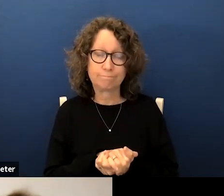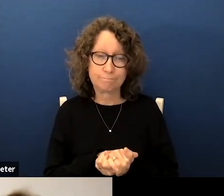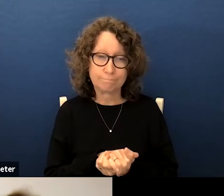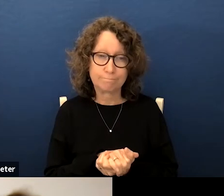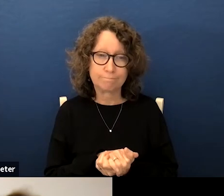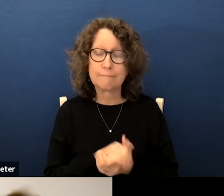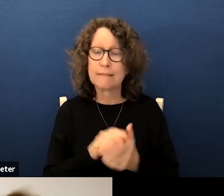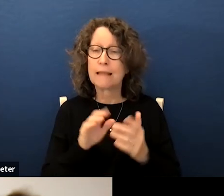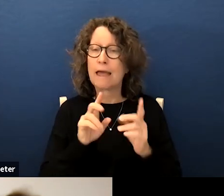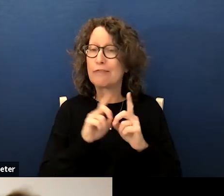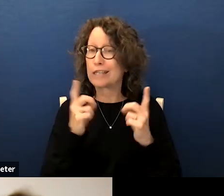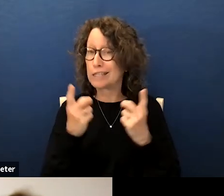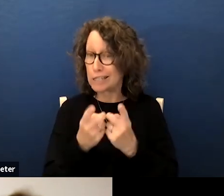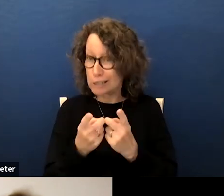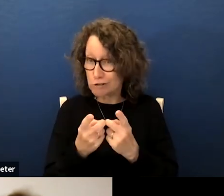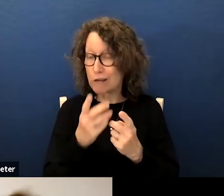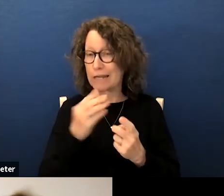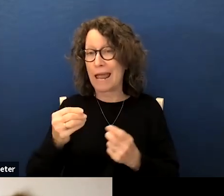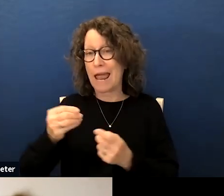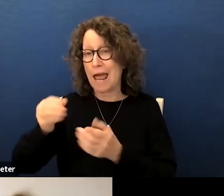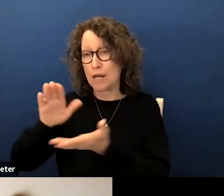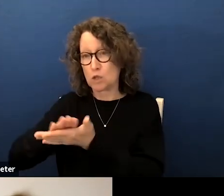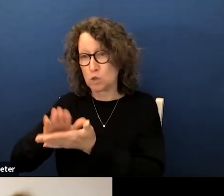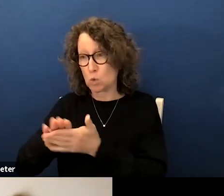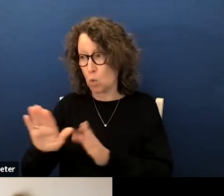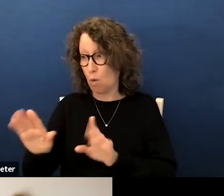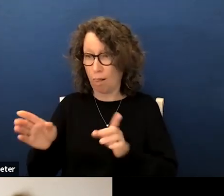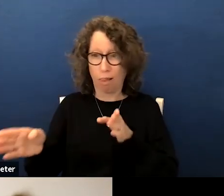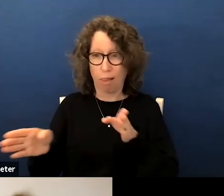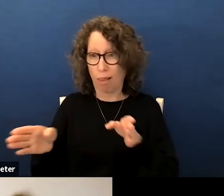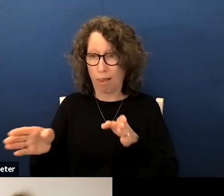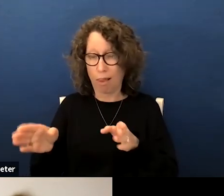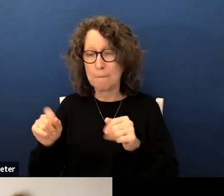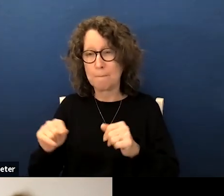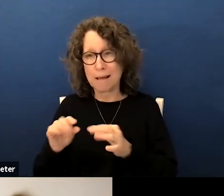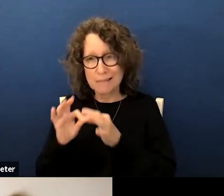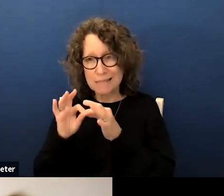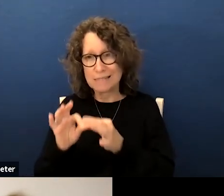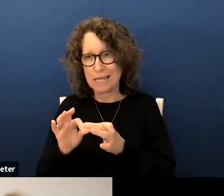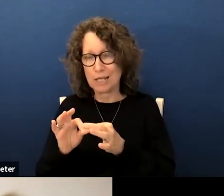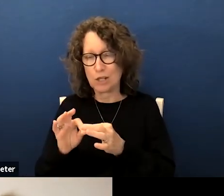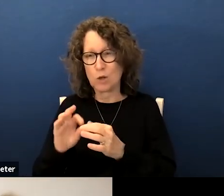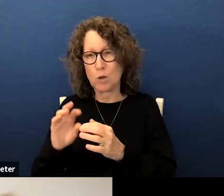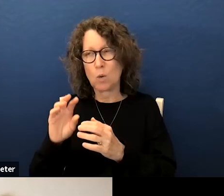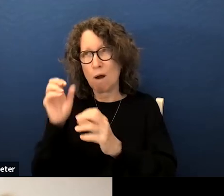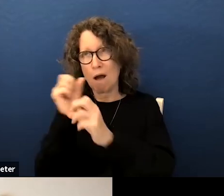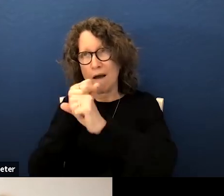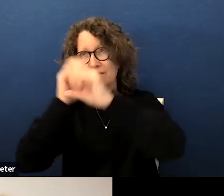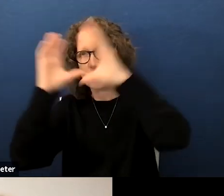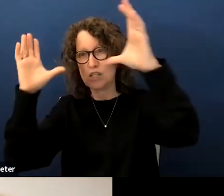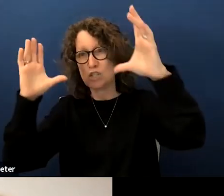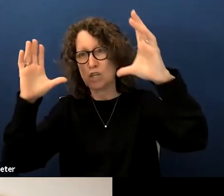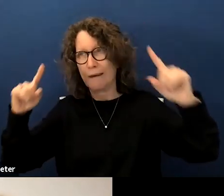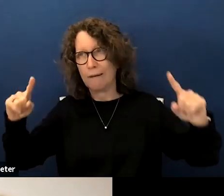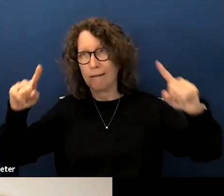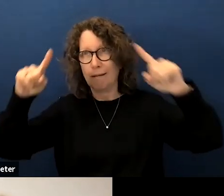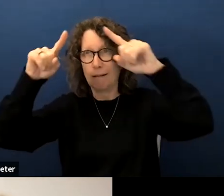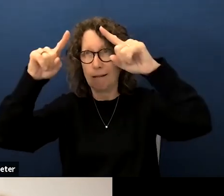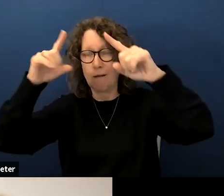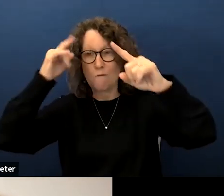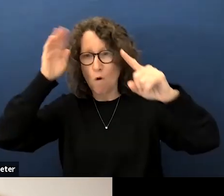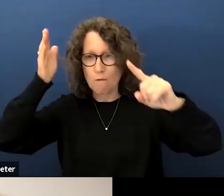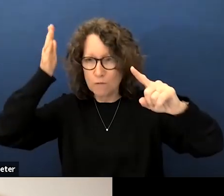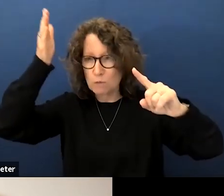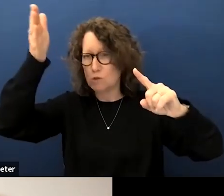the district and individual schools must continue the design of a vision for the